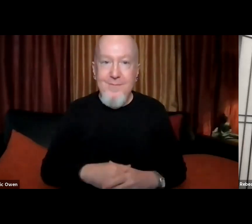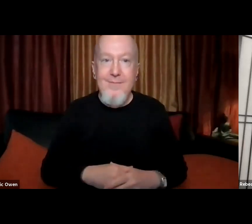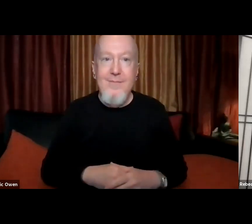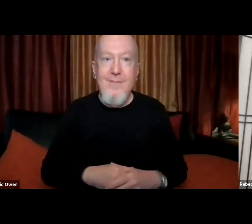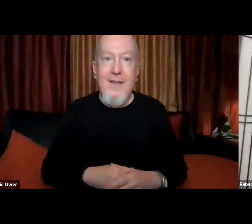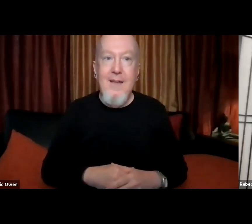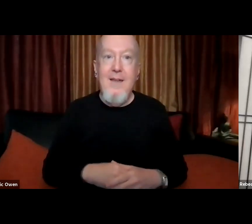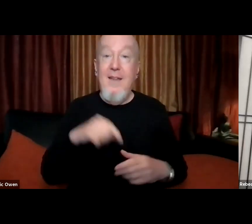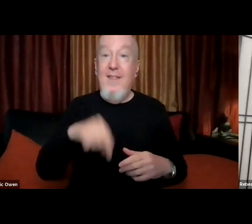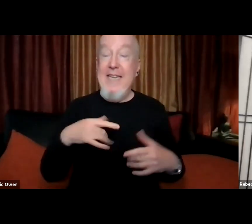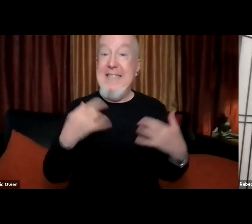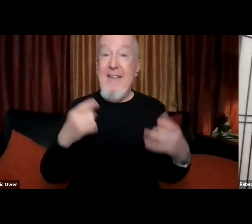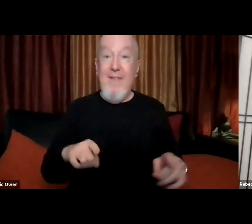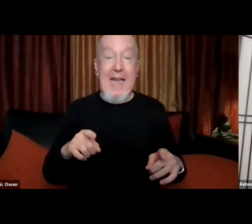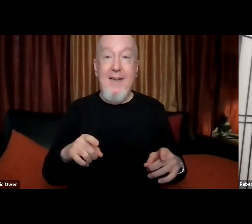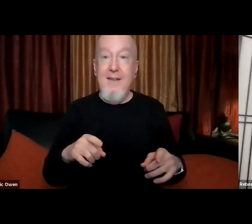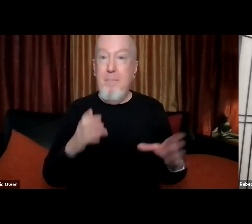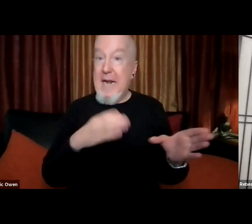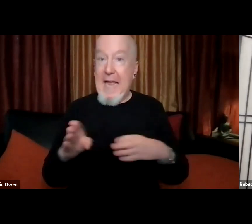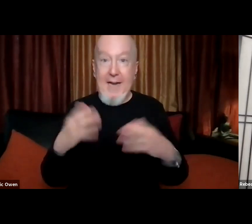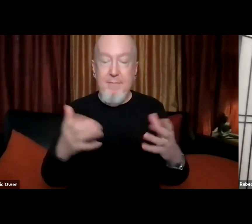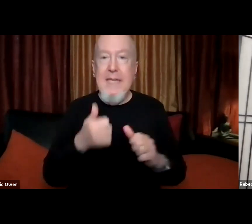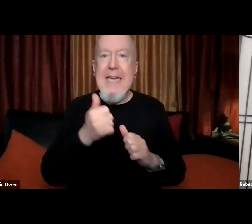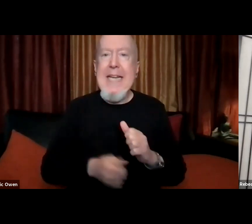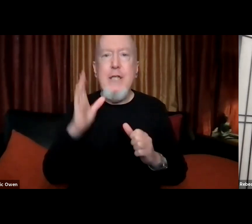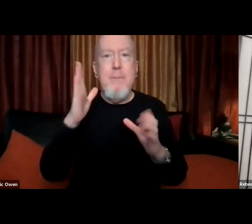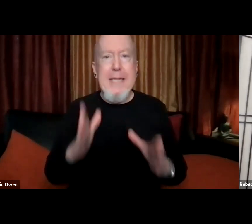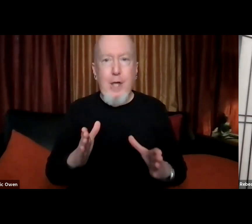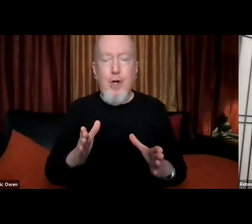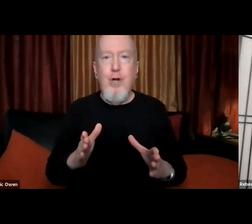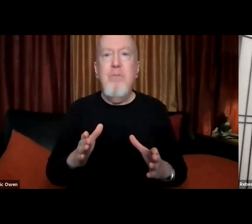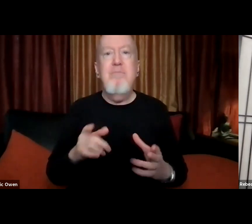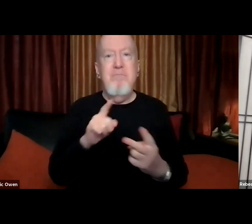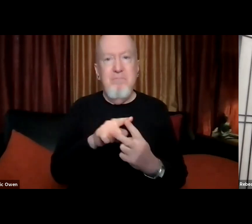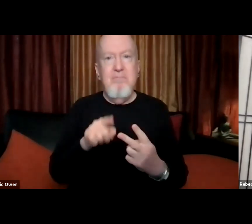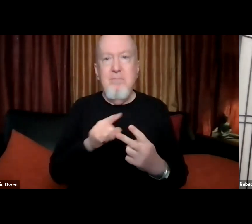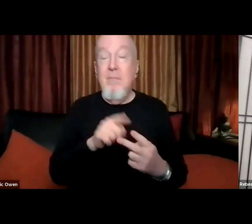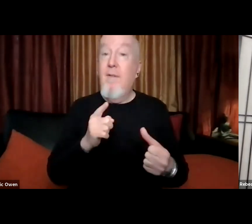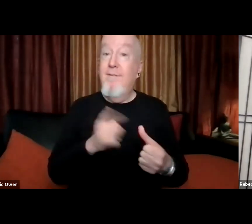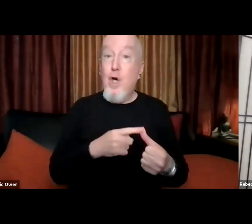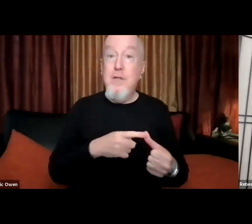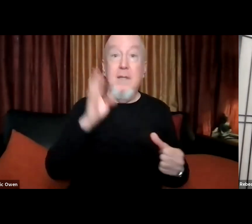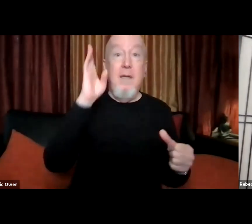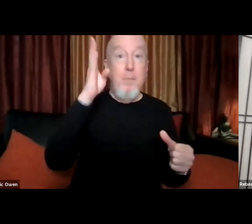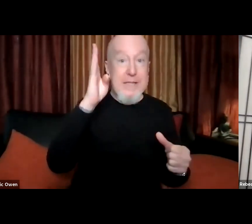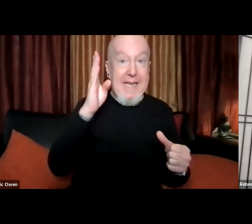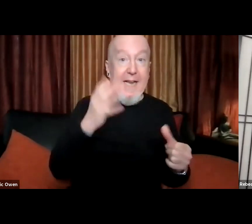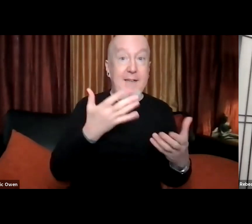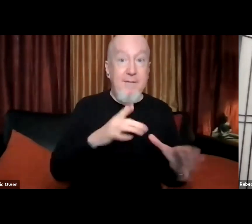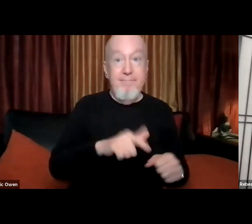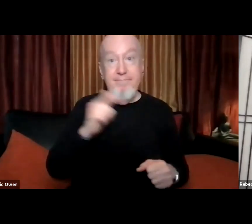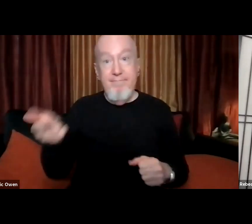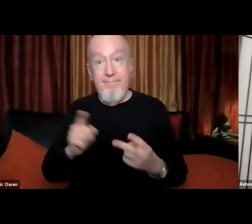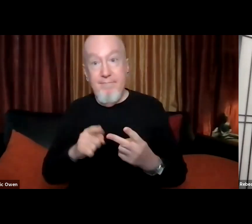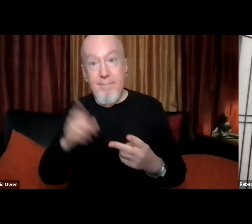format of the event will be that each speaker will give their presentation first and then i'll provide